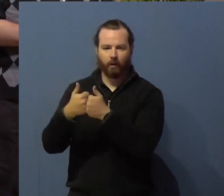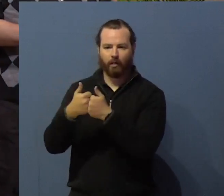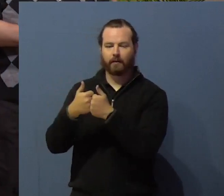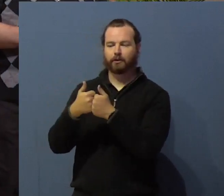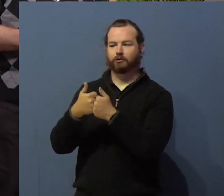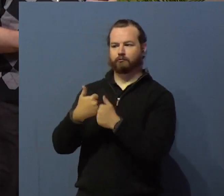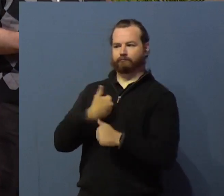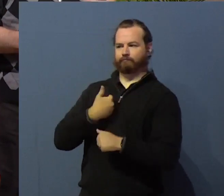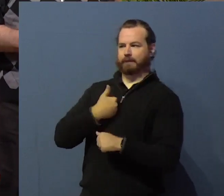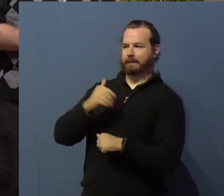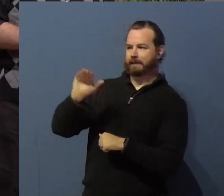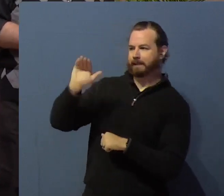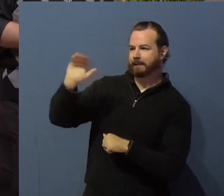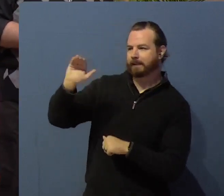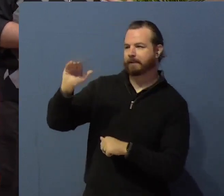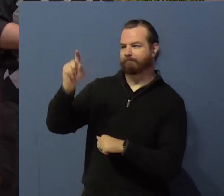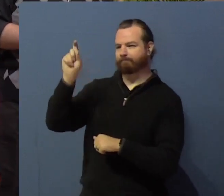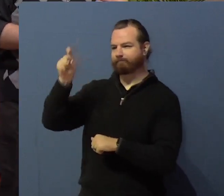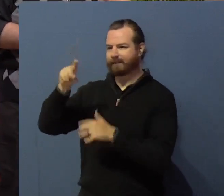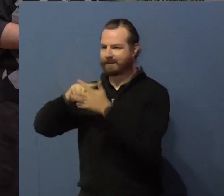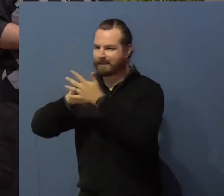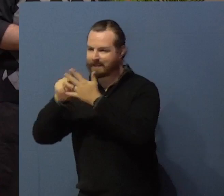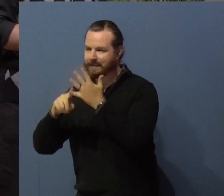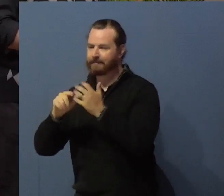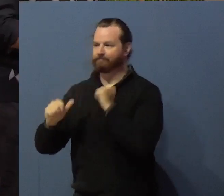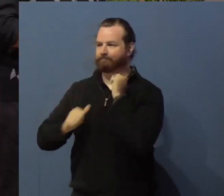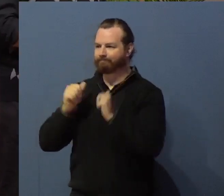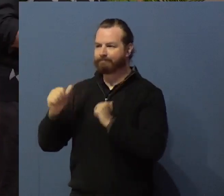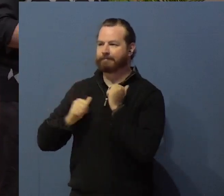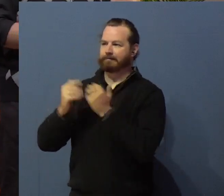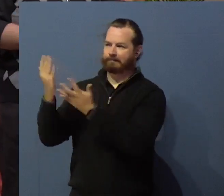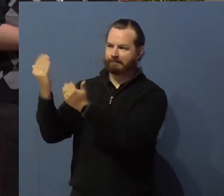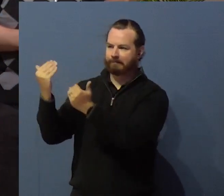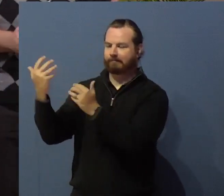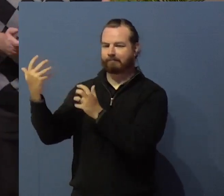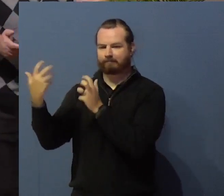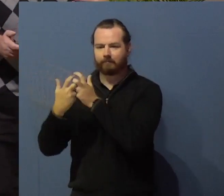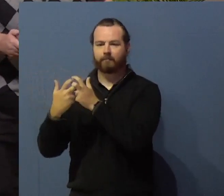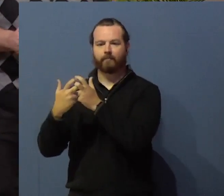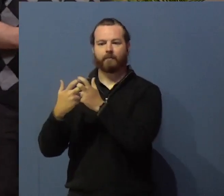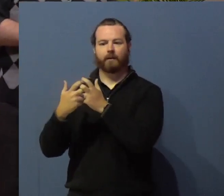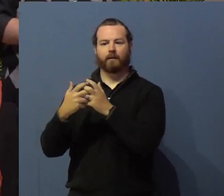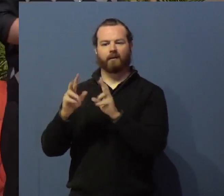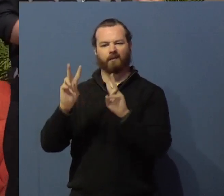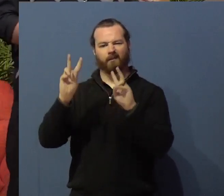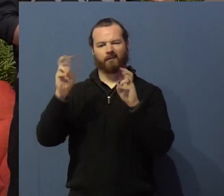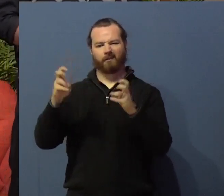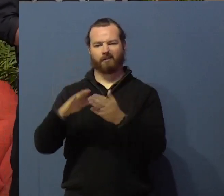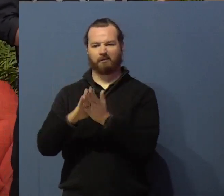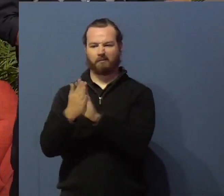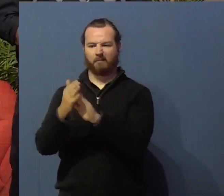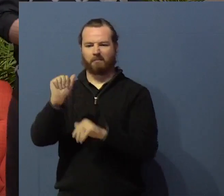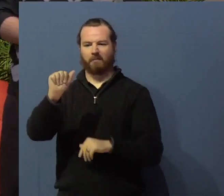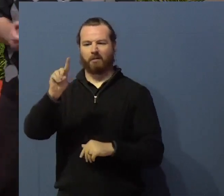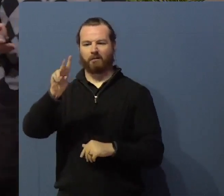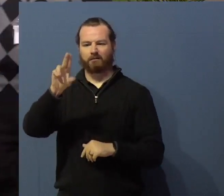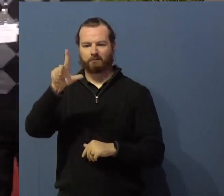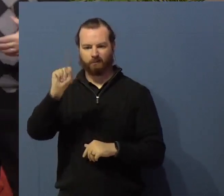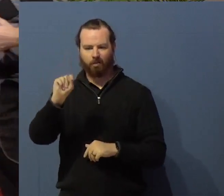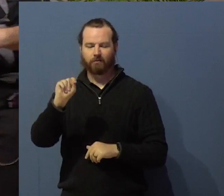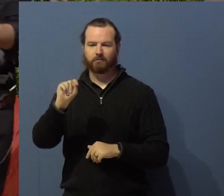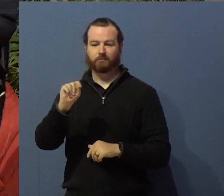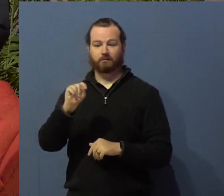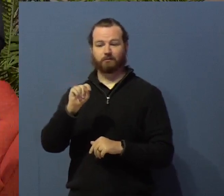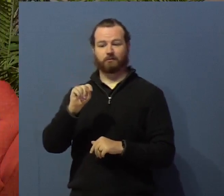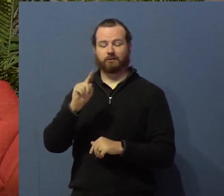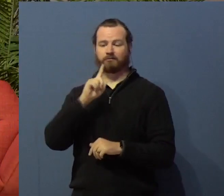you know, for a person with disabilities, adulting is impossible. So now you have that challenge. You have to advocate for yourself.